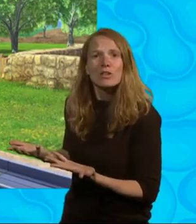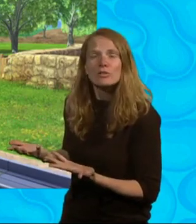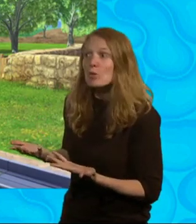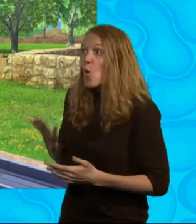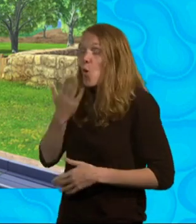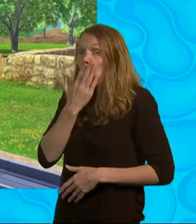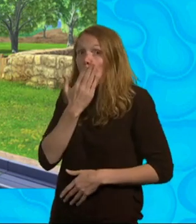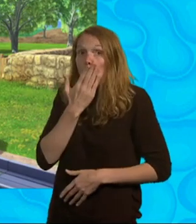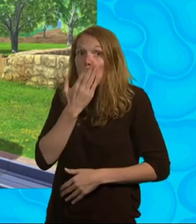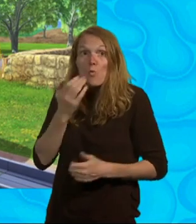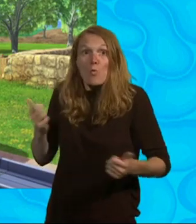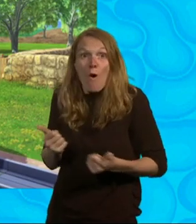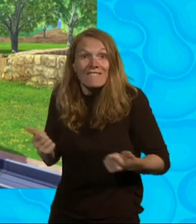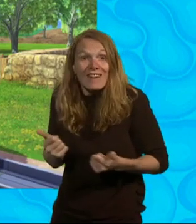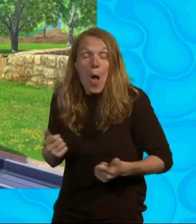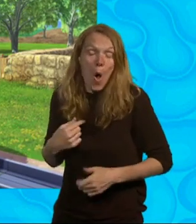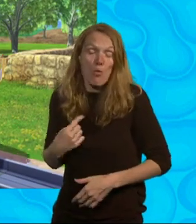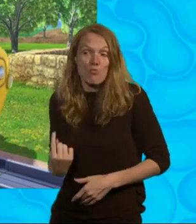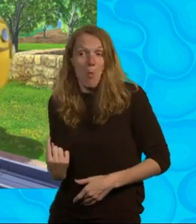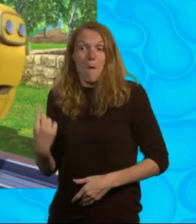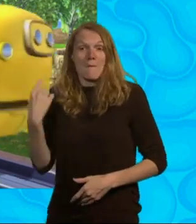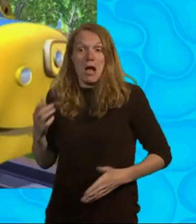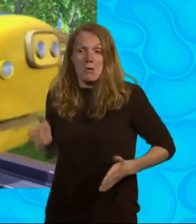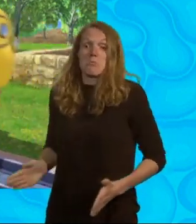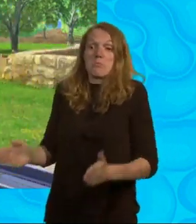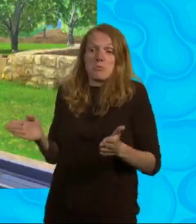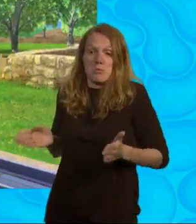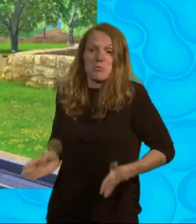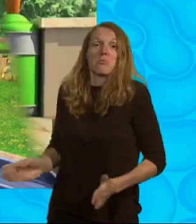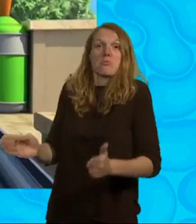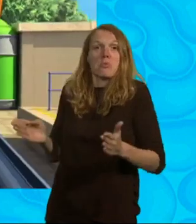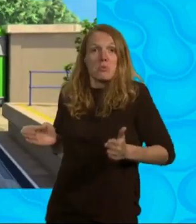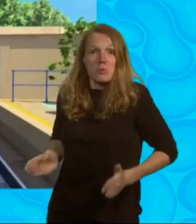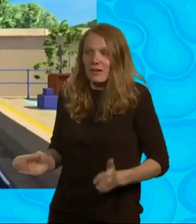no! I'd better go back. Chugger reversing!